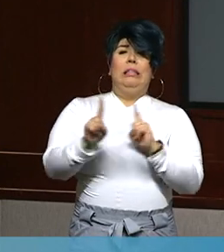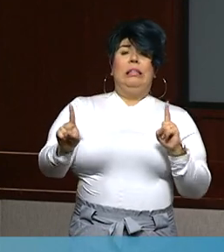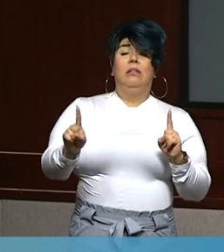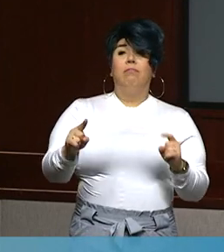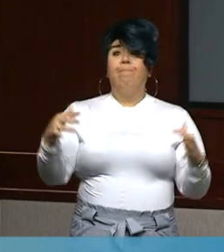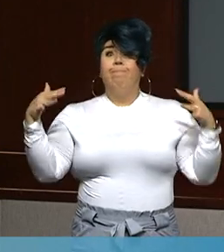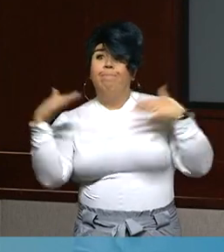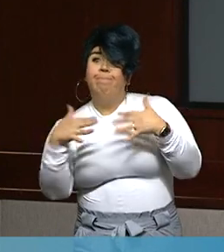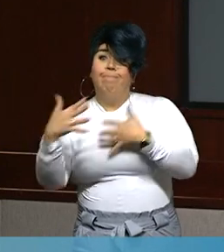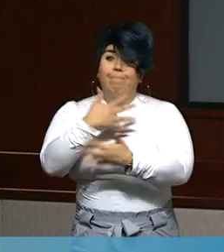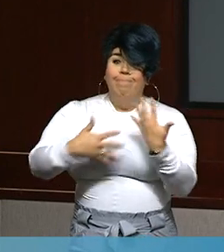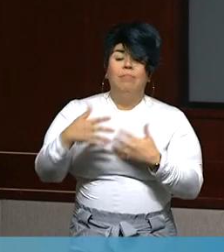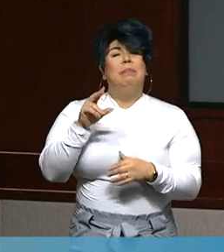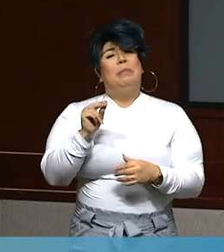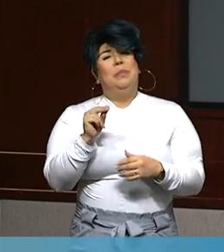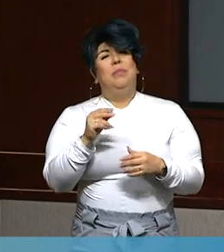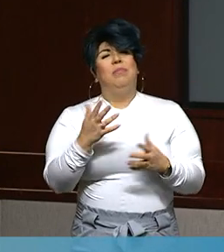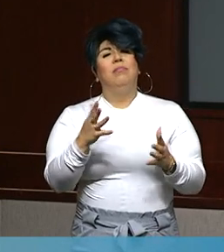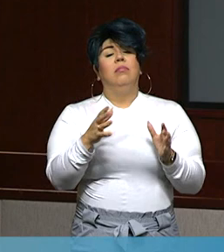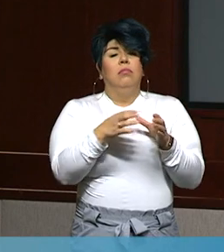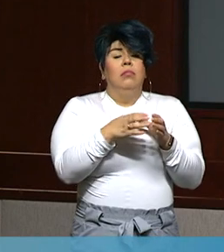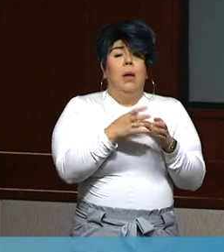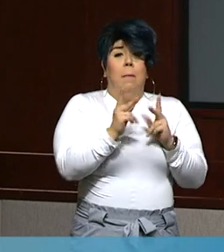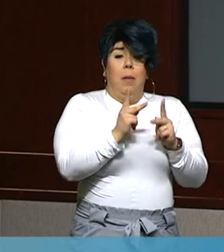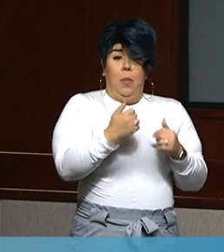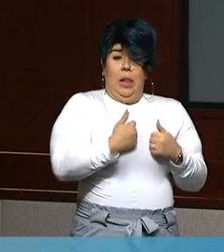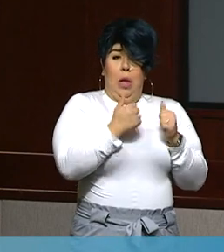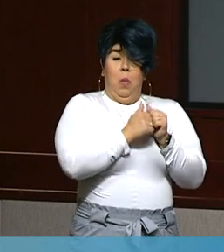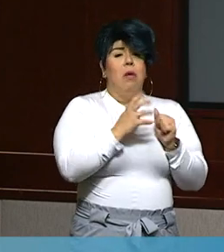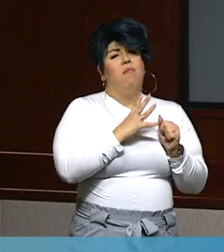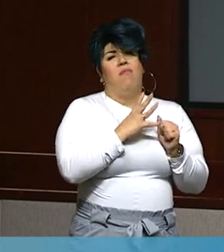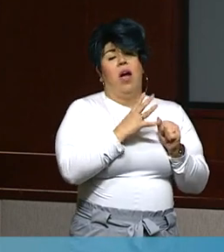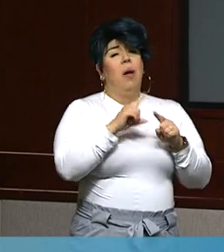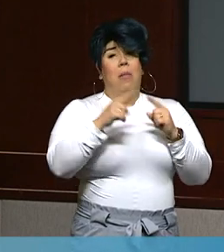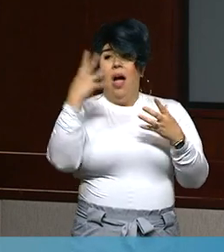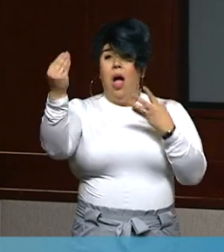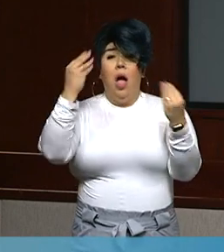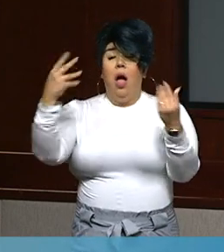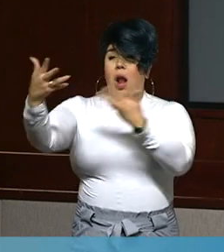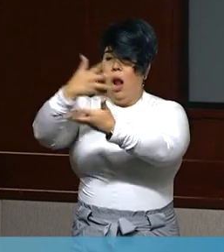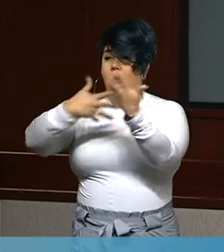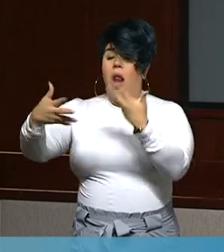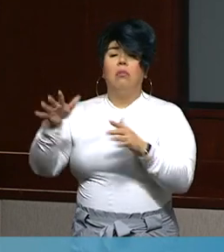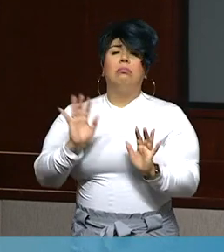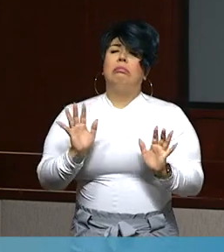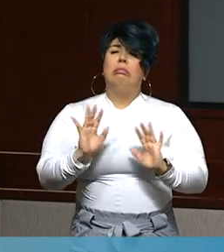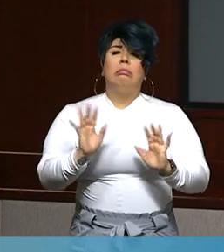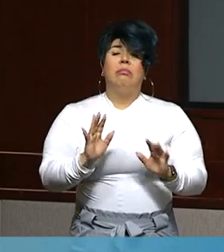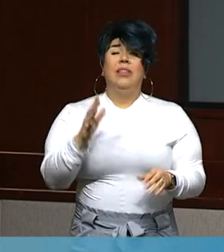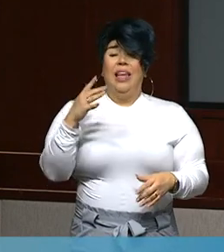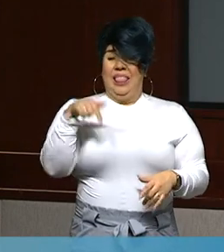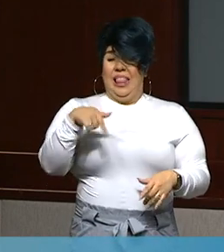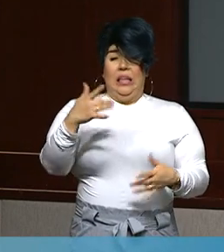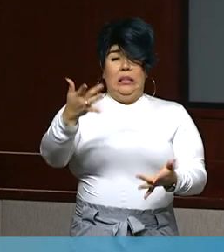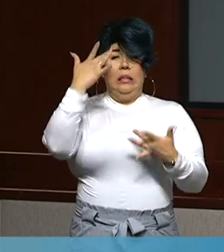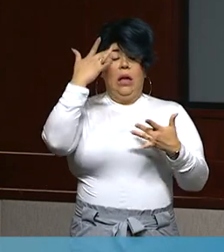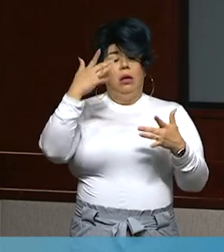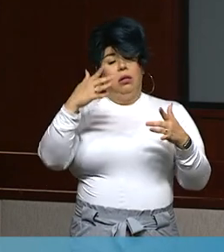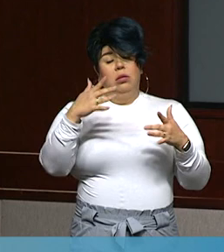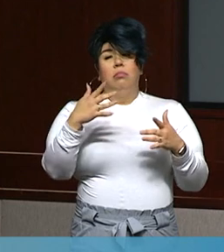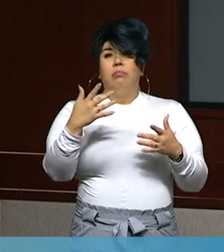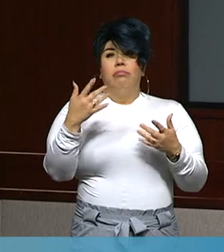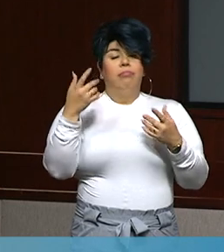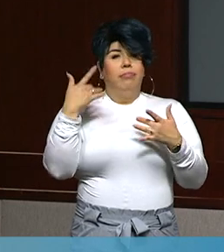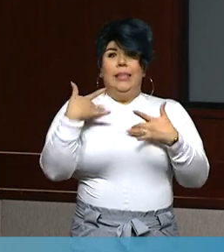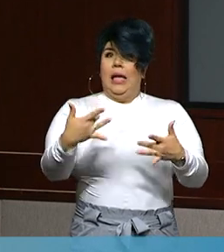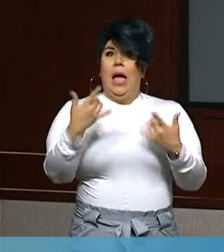gatherings outside of those very few people that you live with. This disease is spread in families as one person